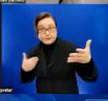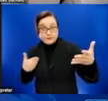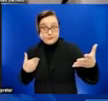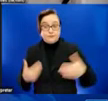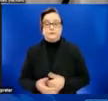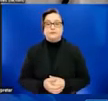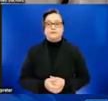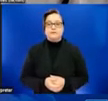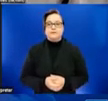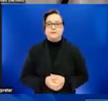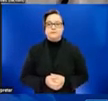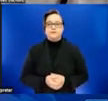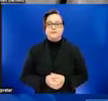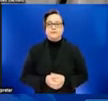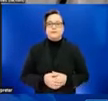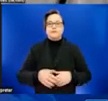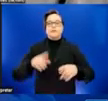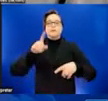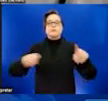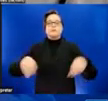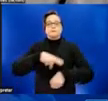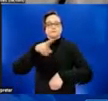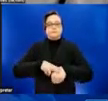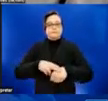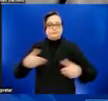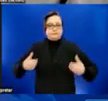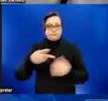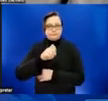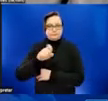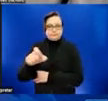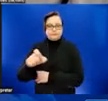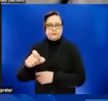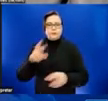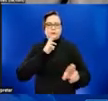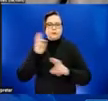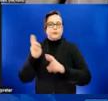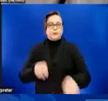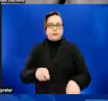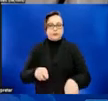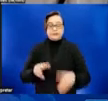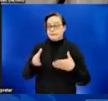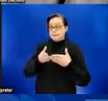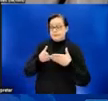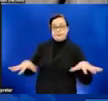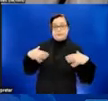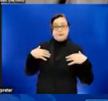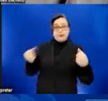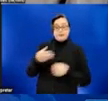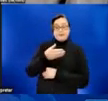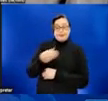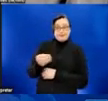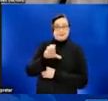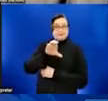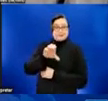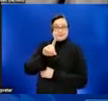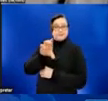The multinational monkeypox response is being informed from what public health and the CDC has learned from HIV